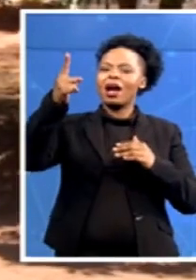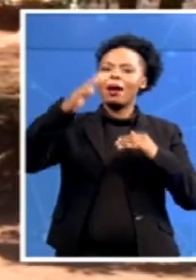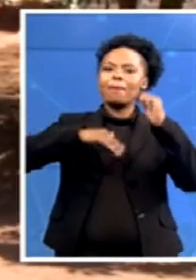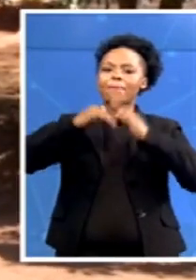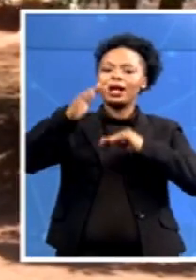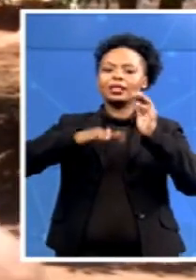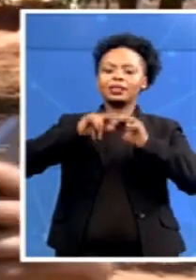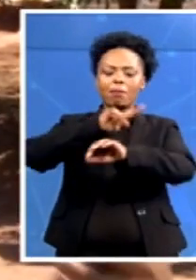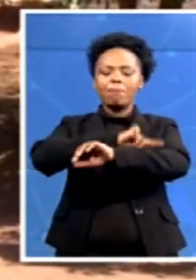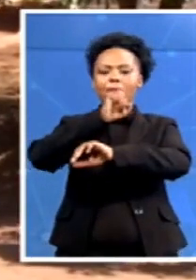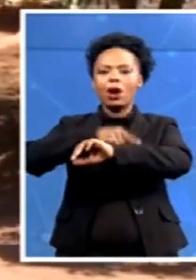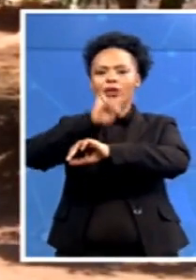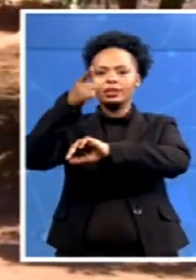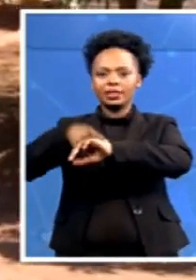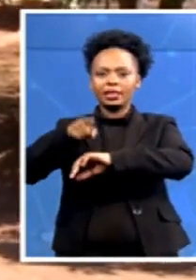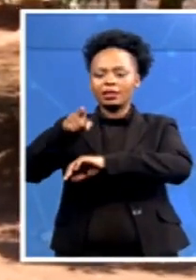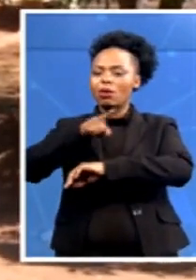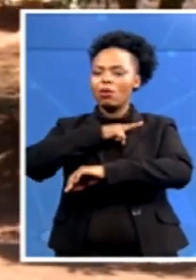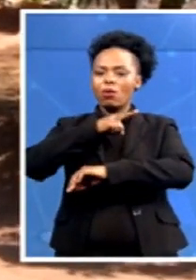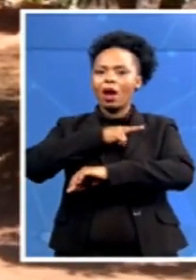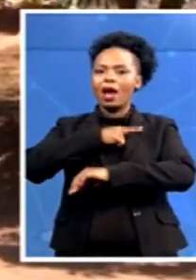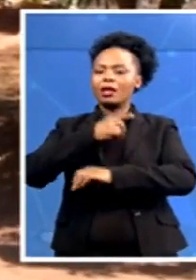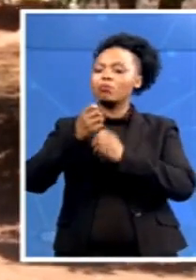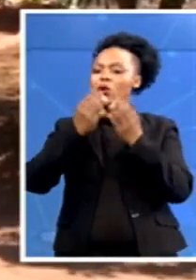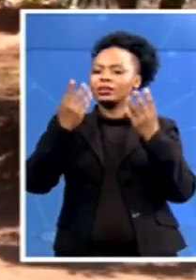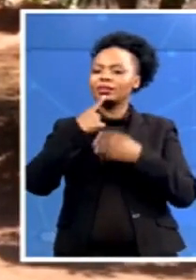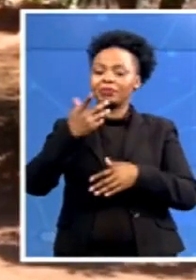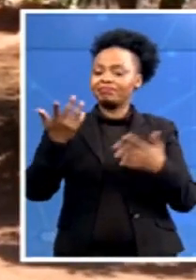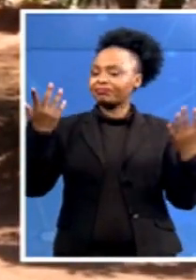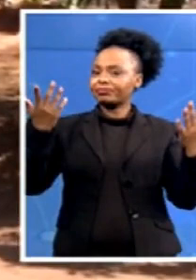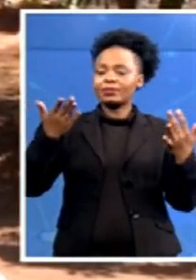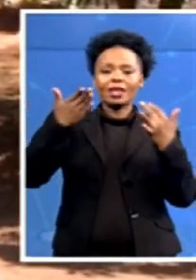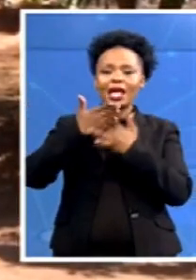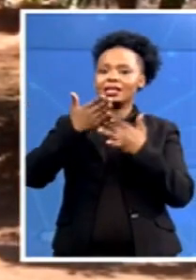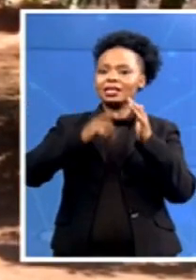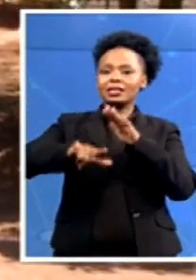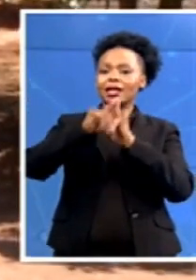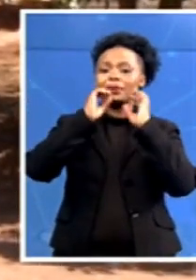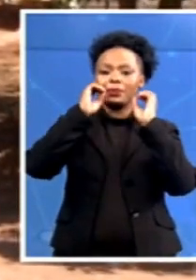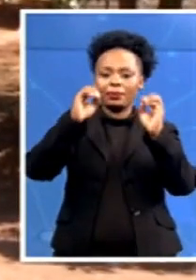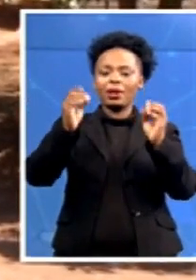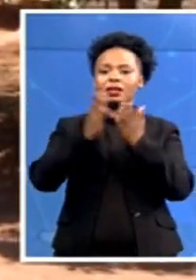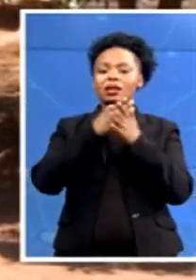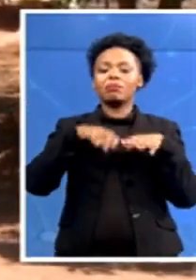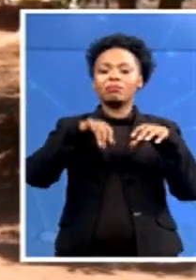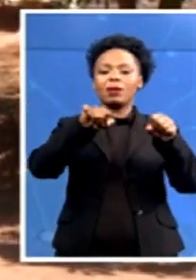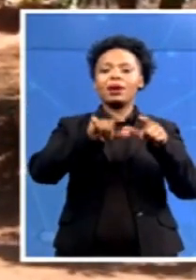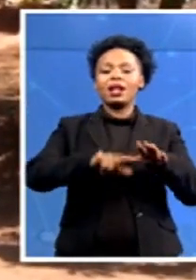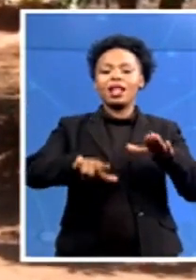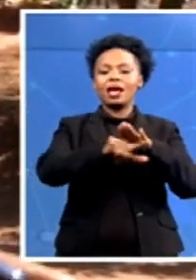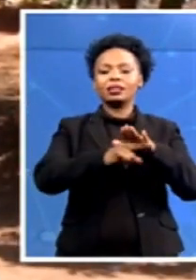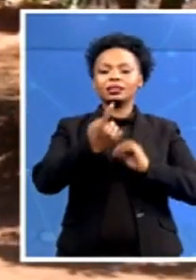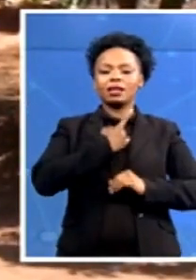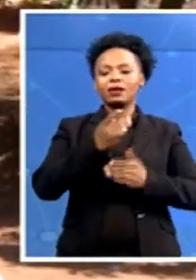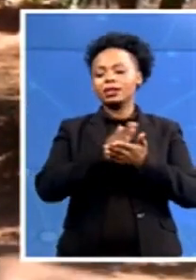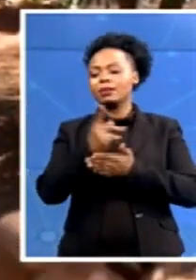where they can live in. And some are now demarcating sites for themselves. Others say they're demarcated by the municipality on top of the mountain.